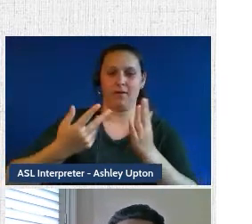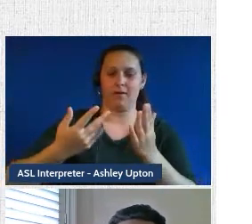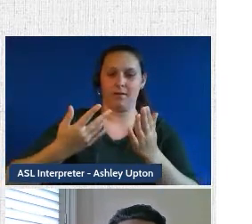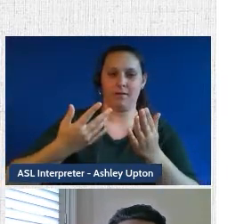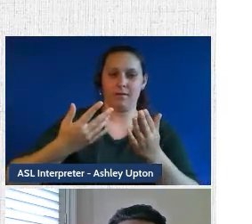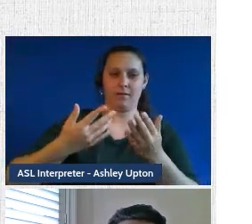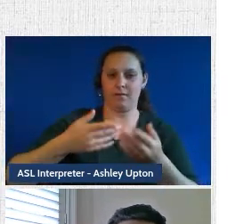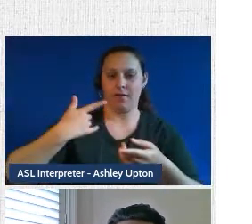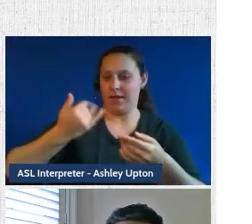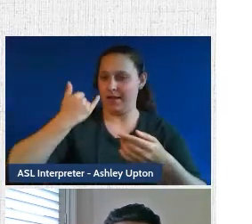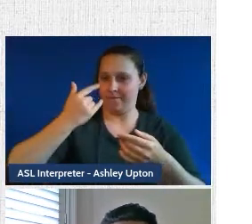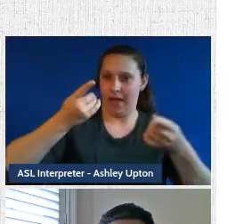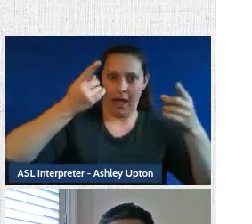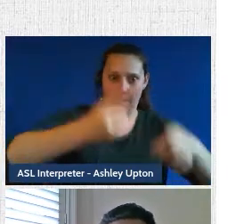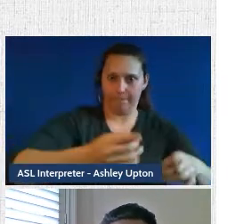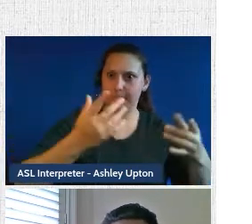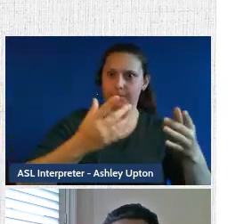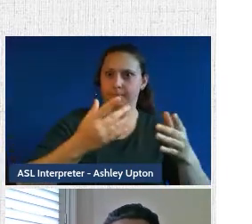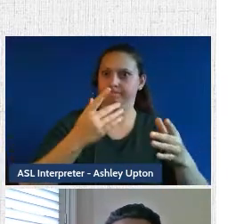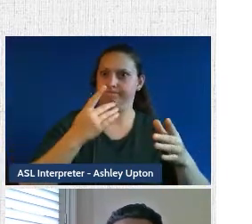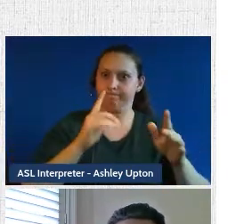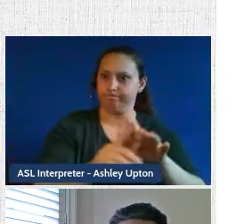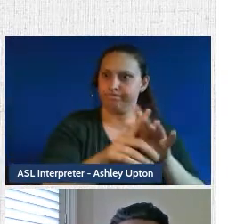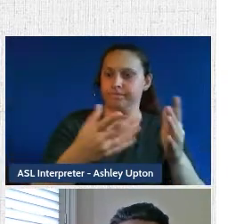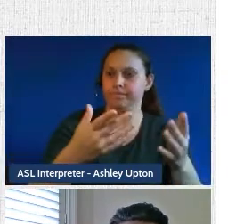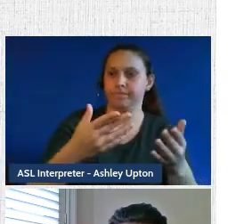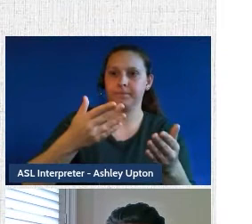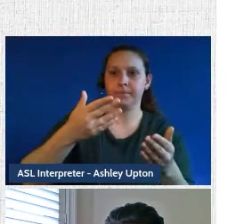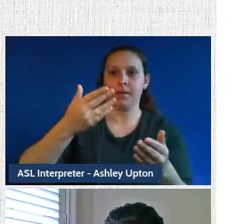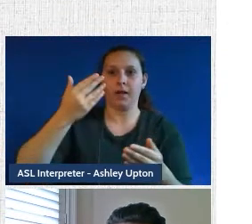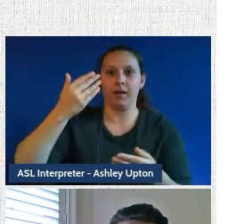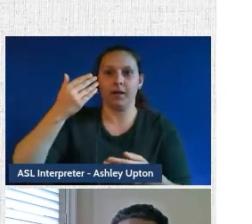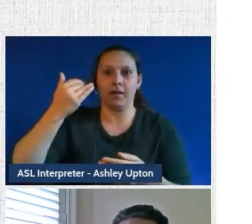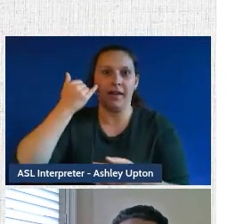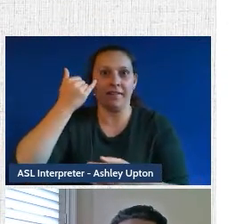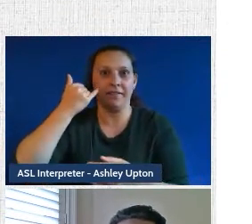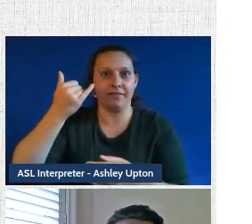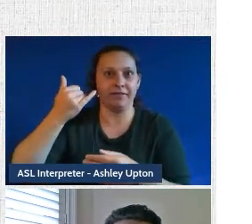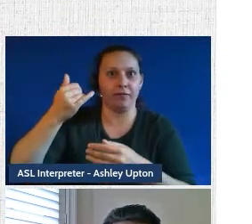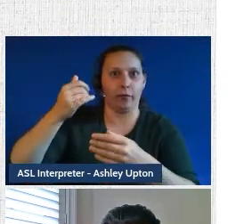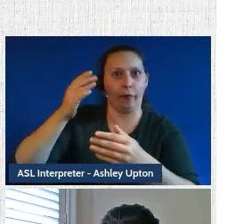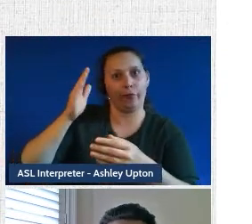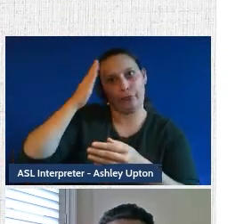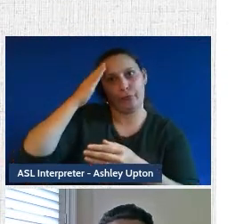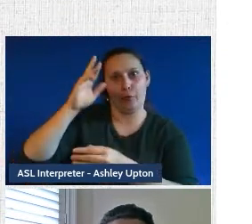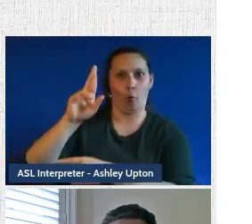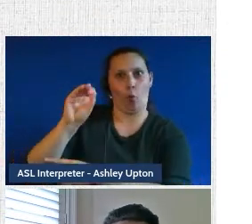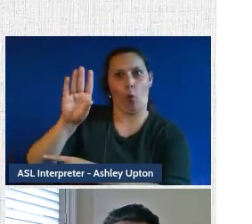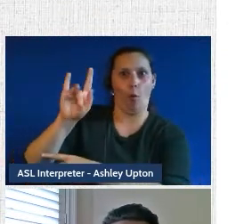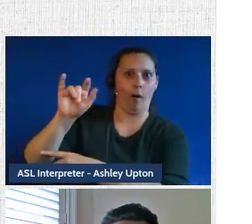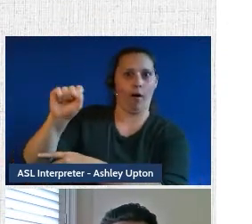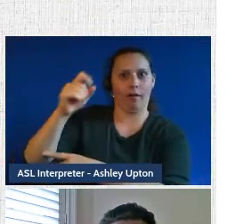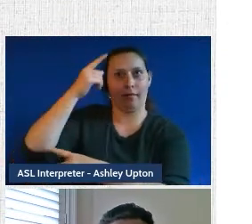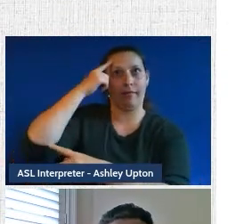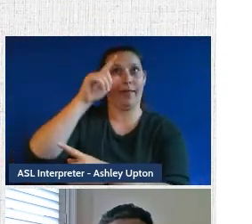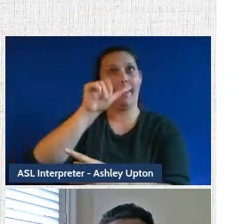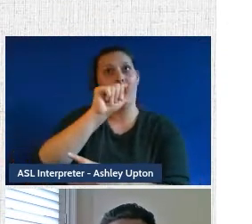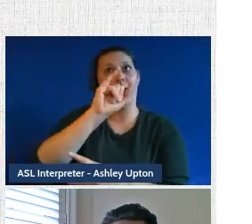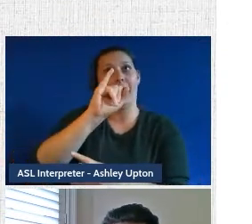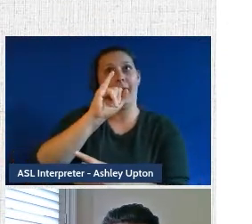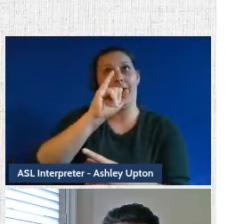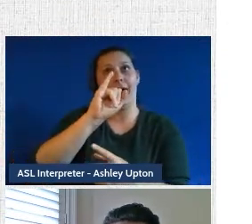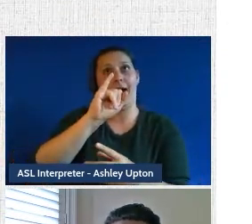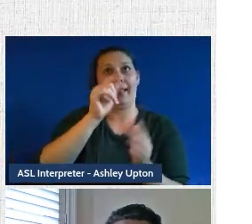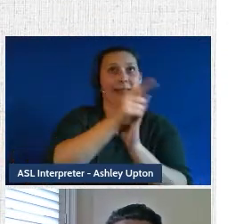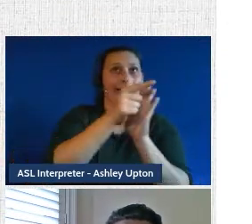very quintessential, which, you know, a step back from litigating robots. Most people, when they think of legal AIs are thinking about predictive AIs